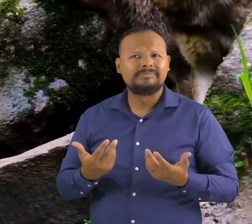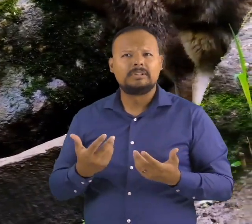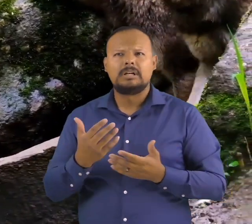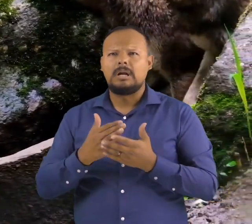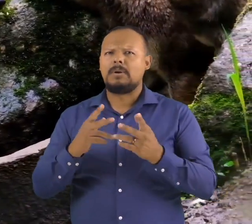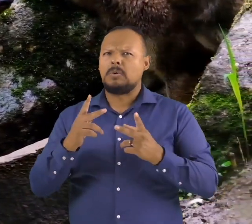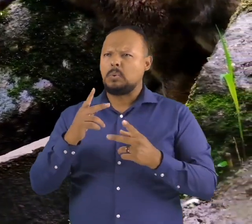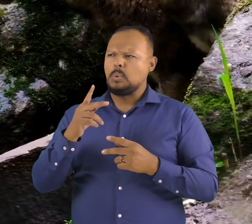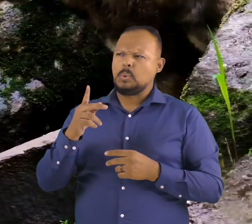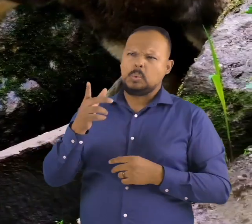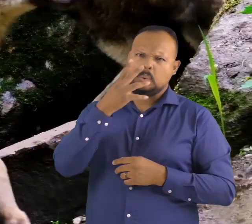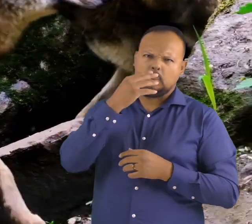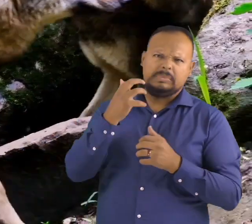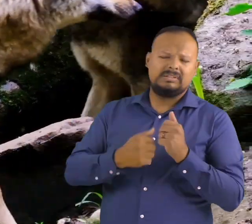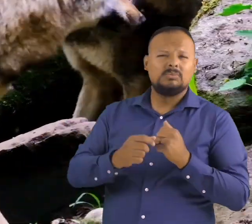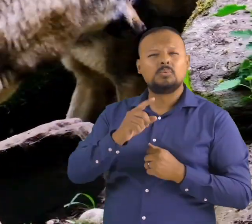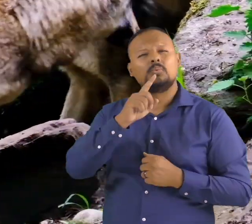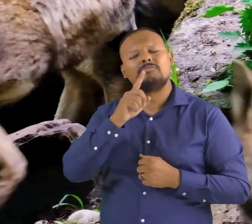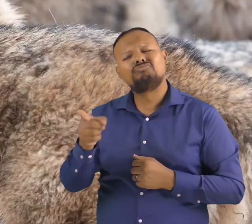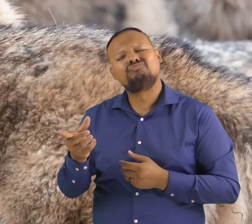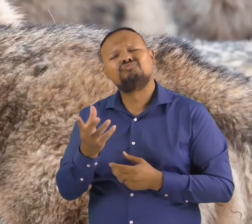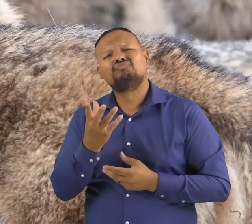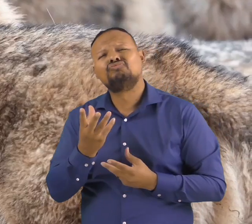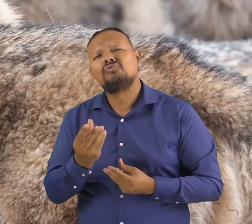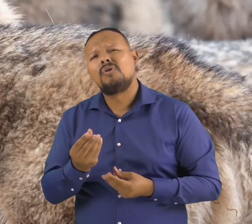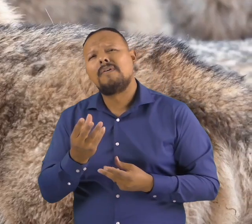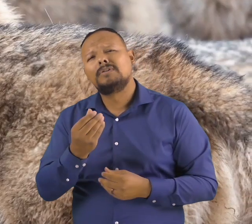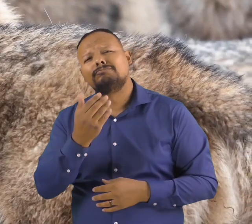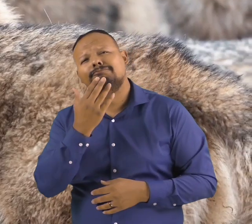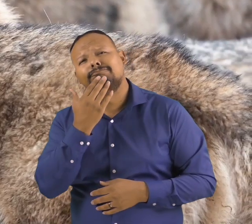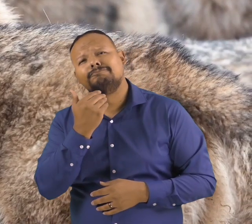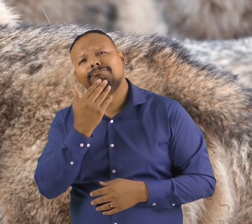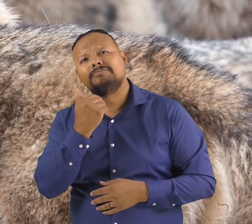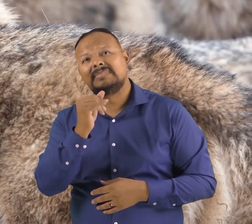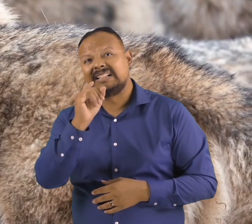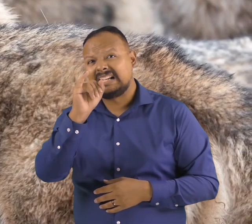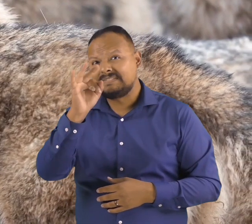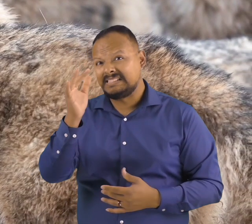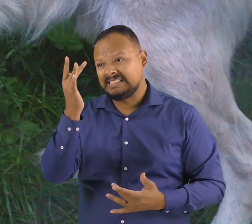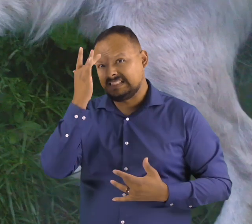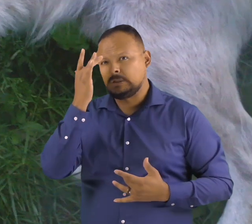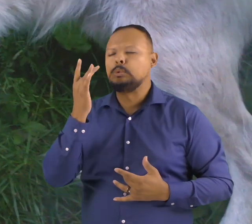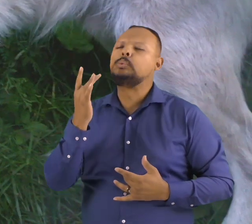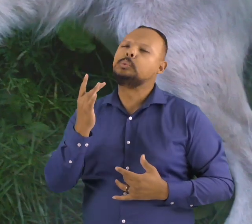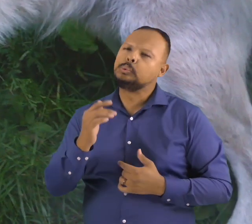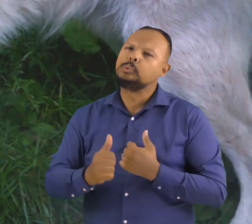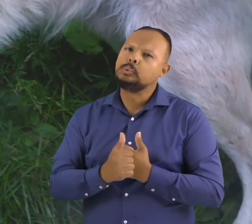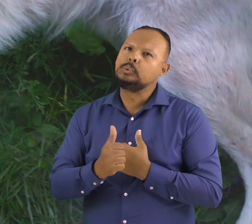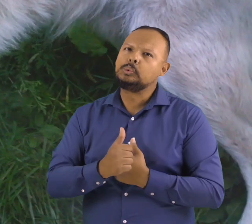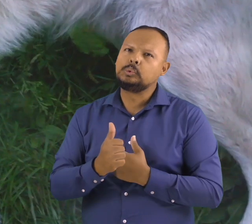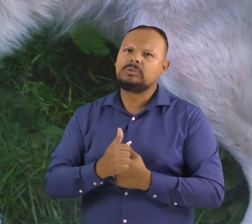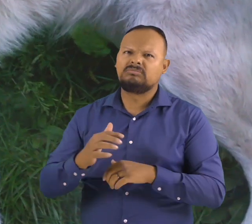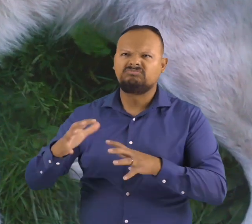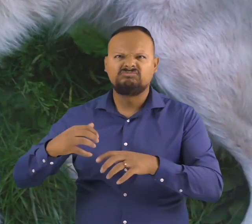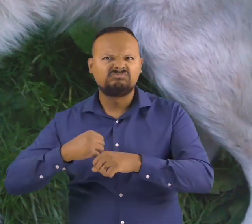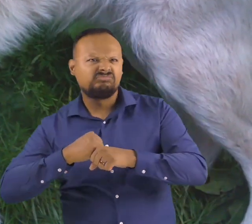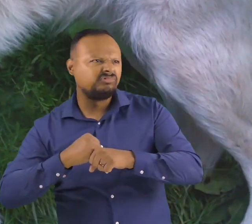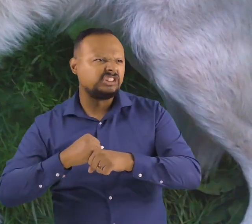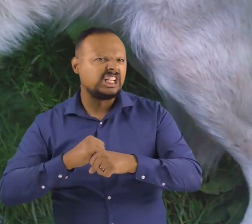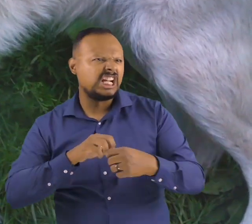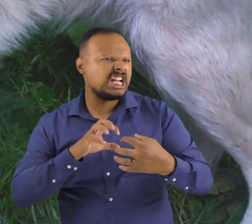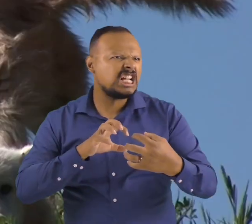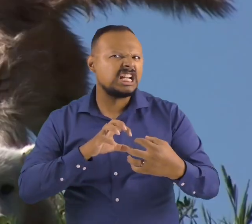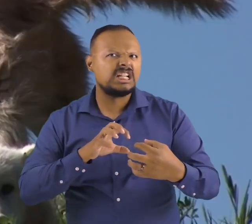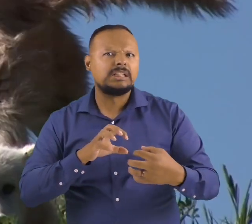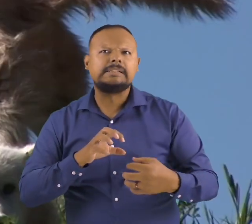people often think of wolves as mean creatures, they are very gentle creatures. They only become violent when they